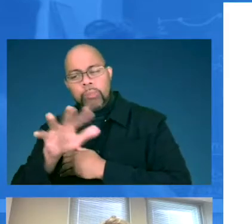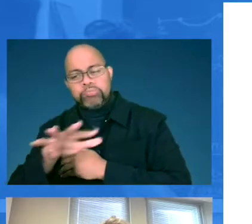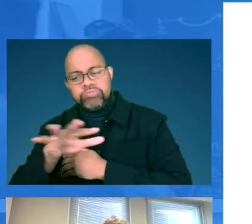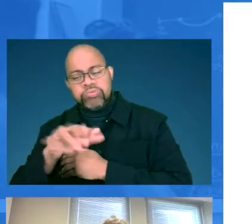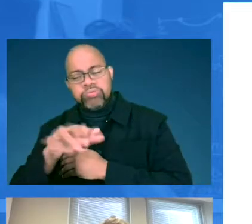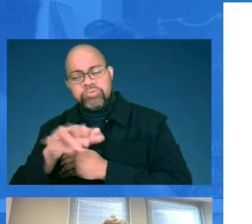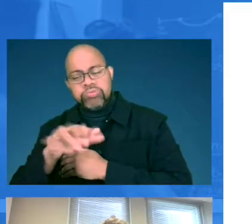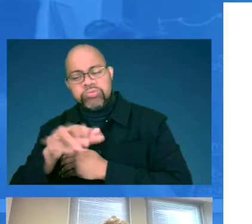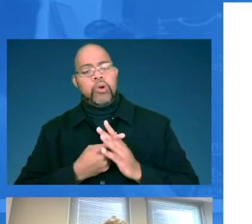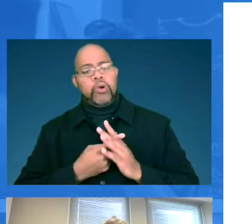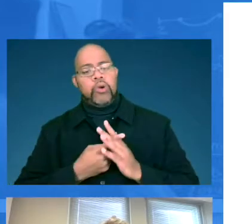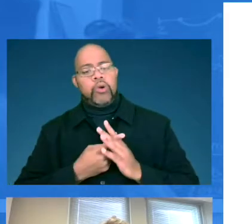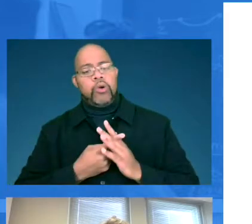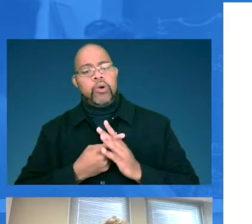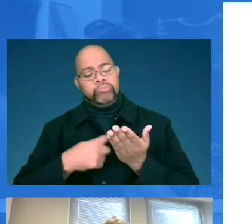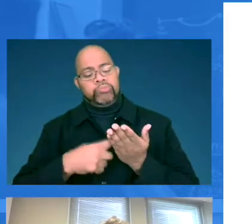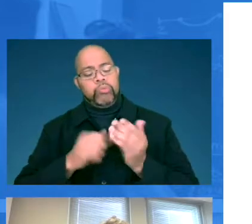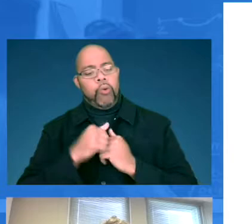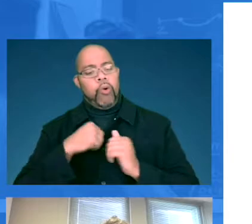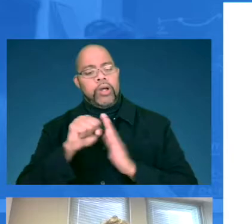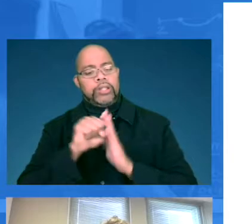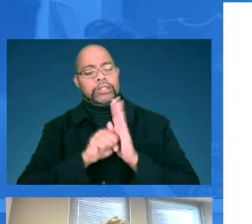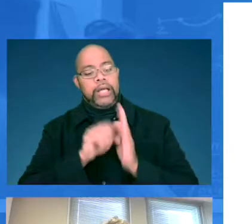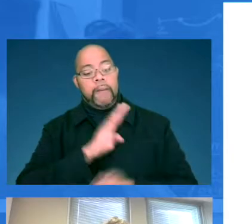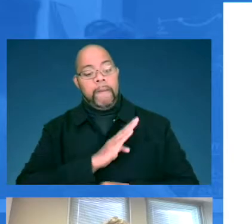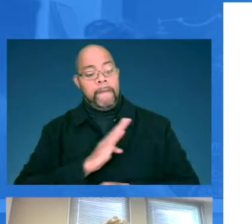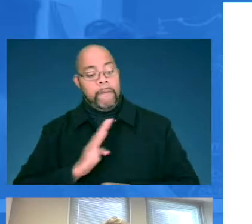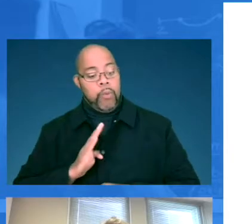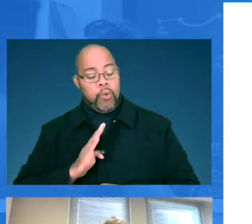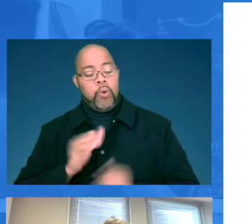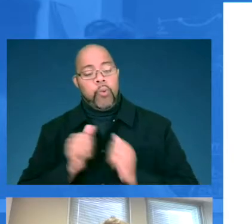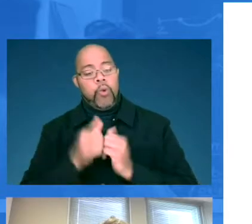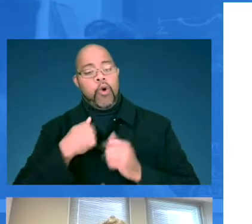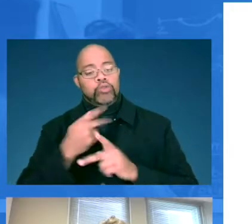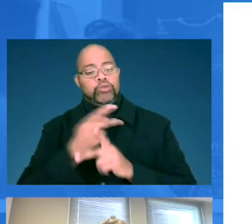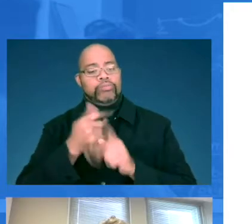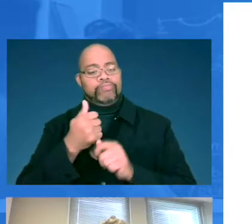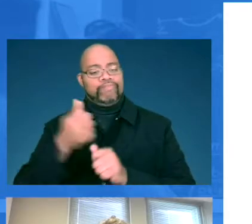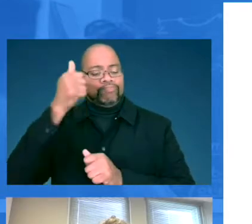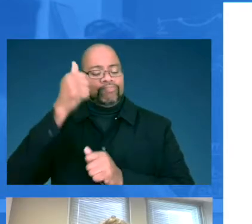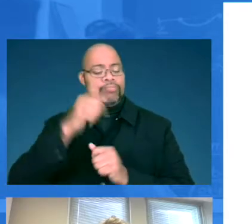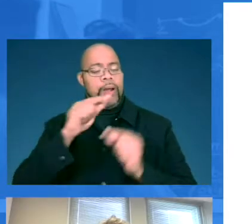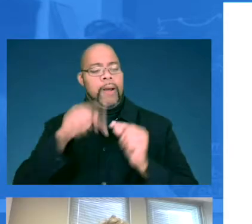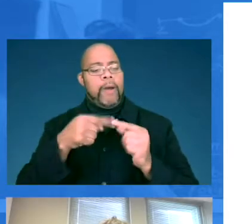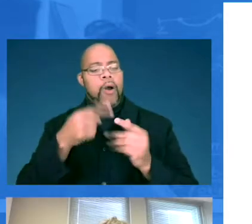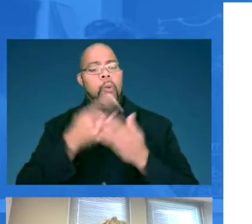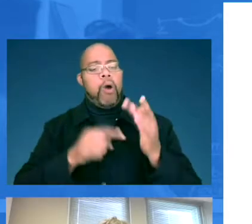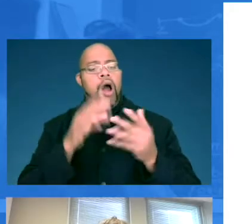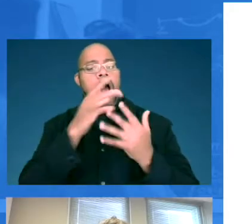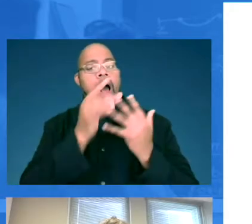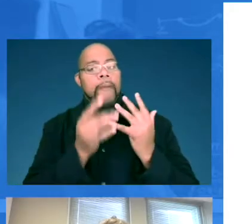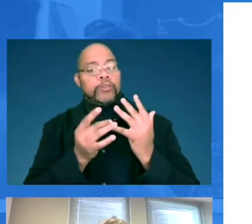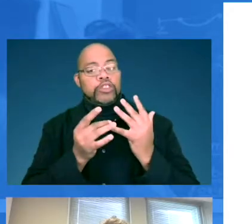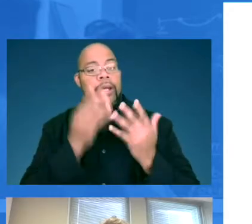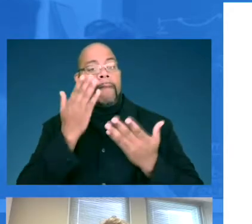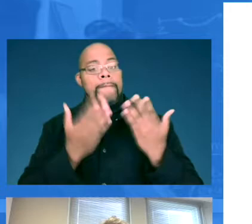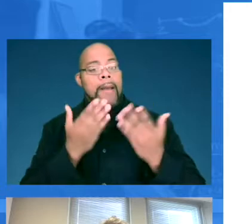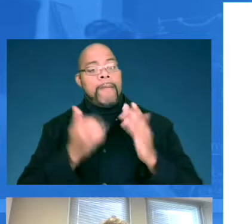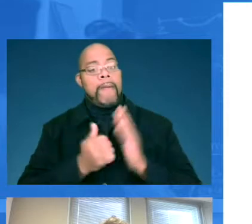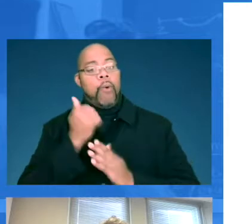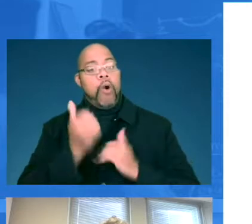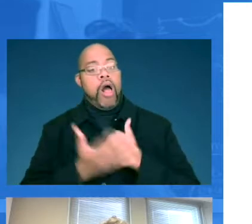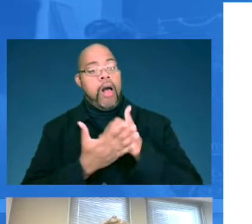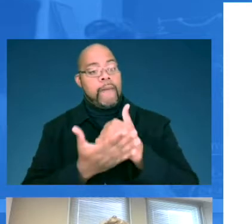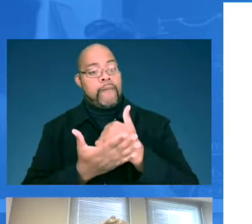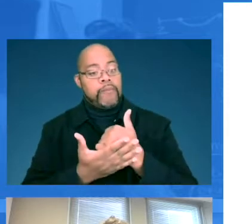we began a conversation with our state board and with our superintendents about what options might be the most